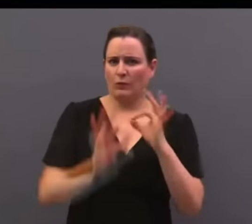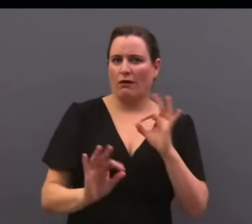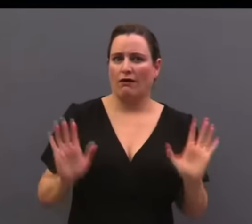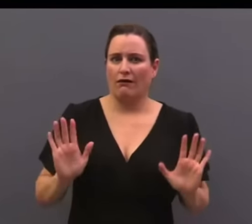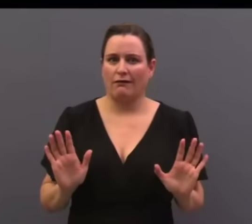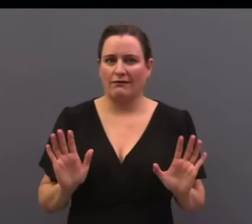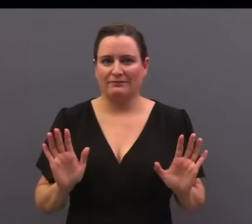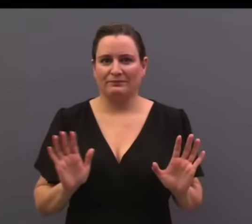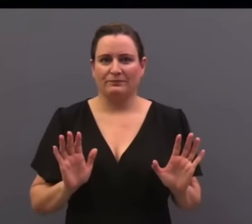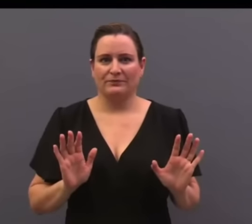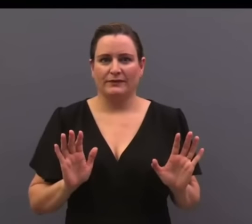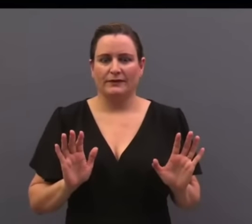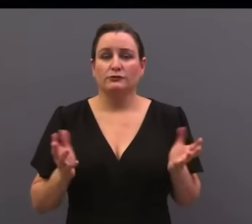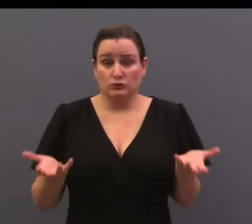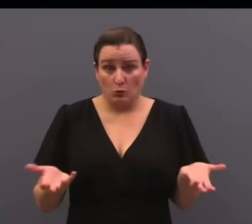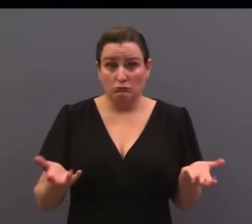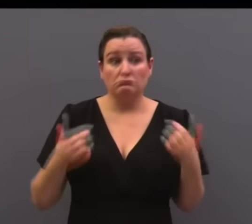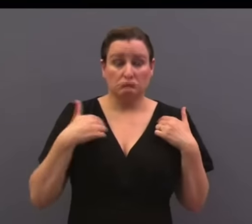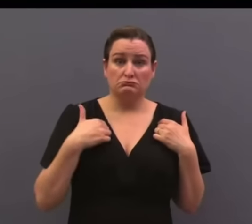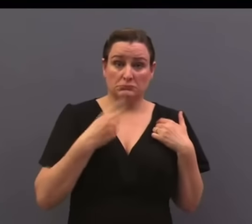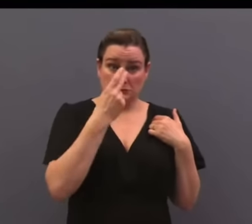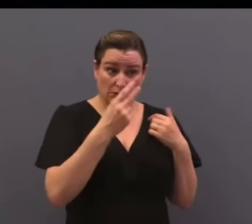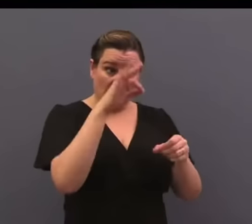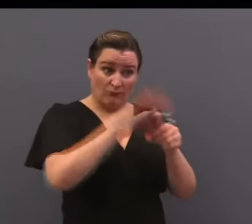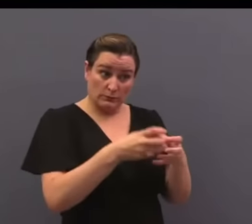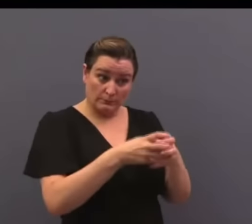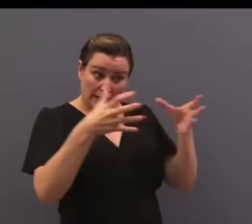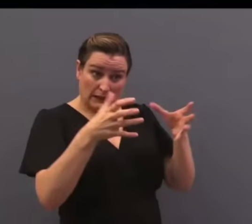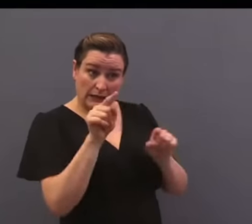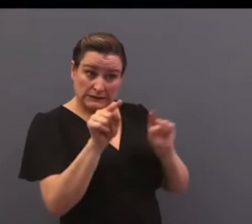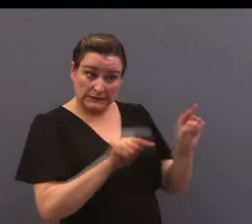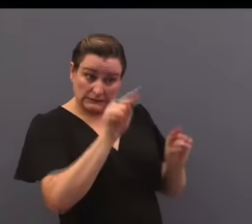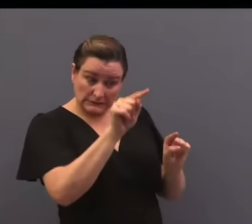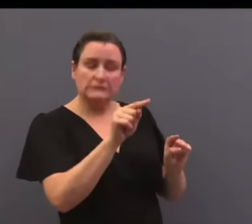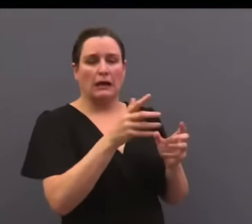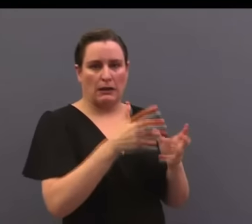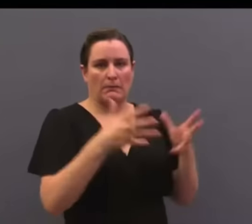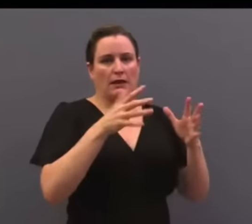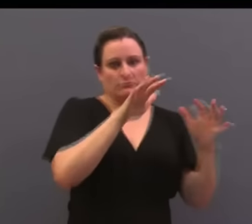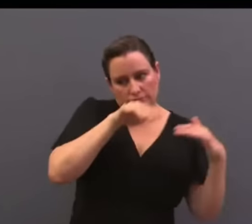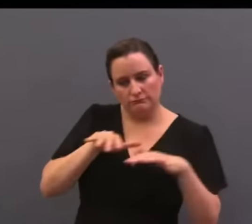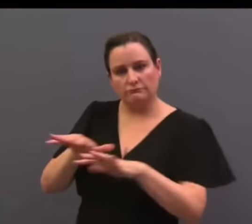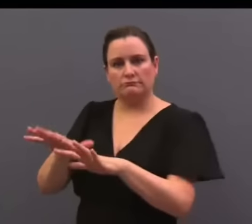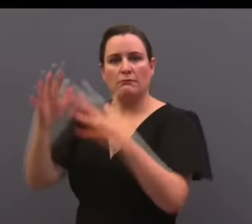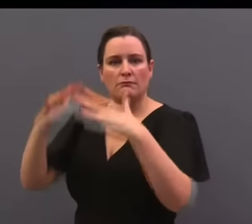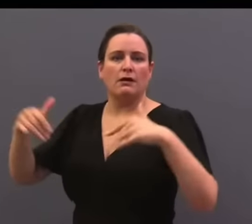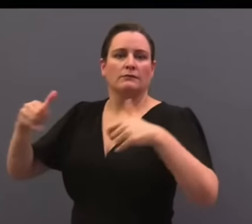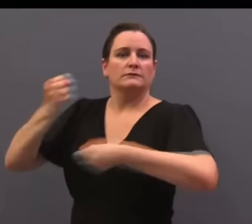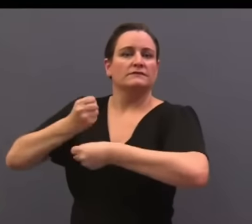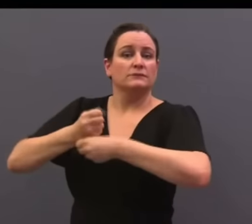proportional electoral system. That means every vote counts. And